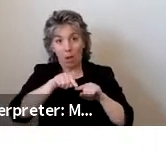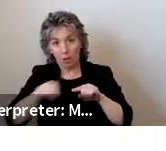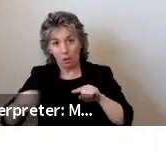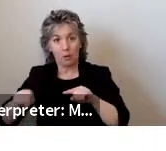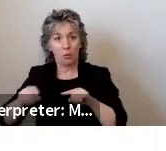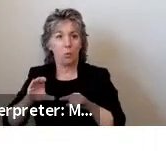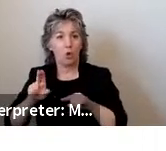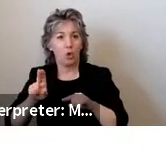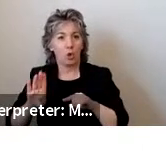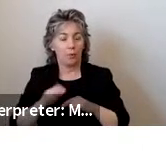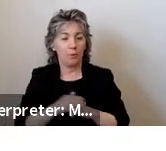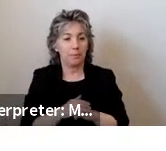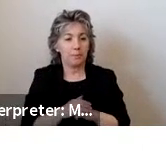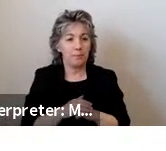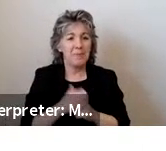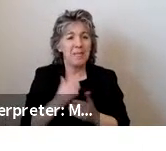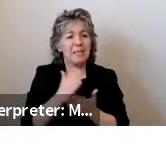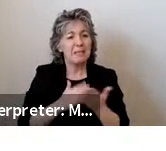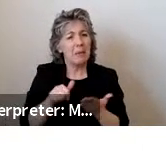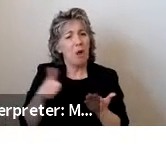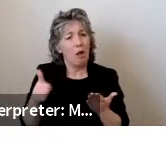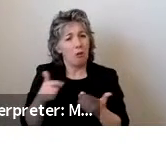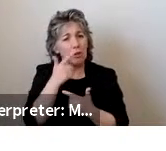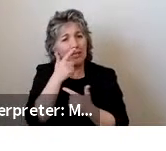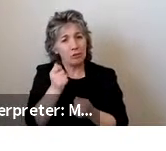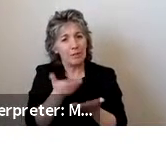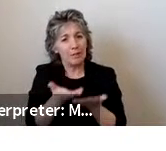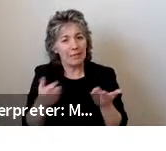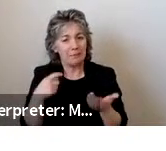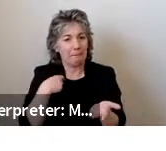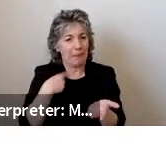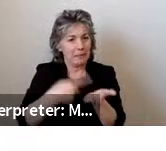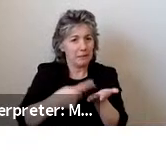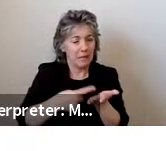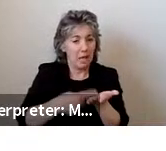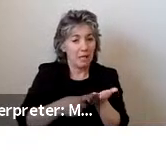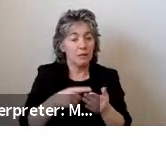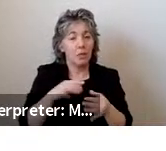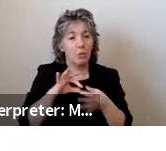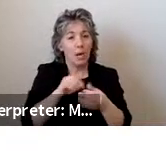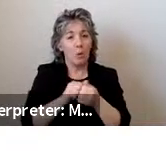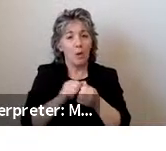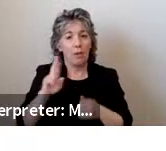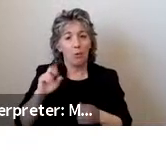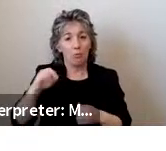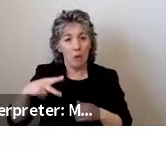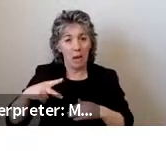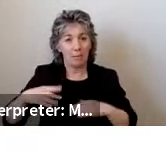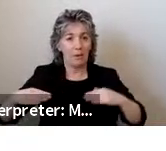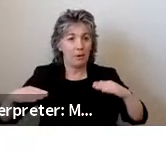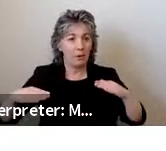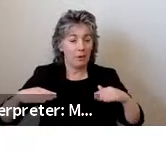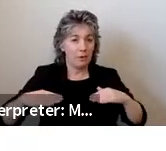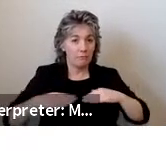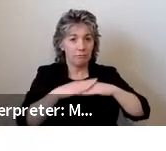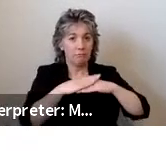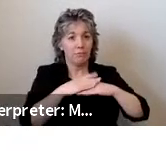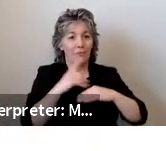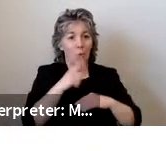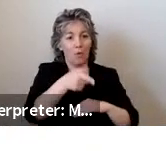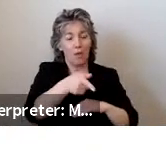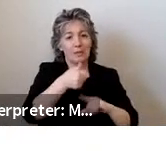There are some other important issues that need to be addressed related to the use of ramps for boarding and exiting self-driving vehicles.